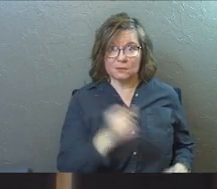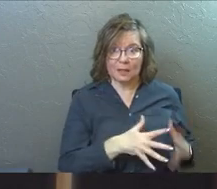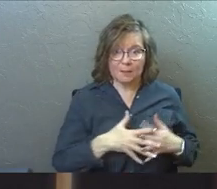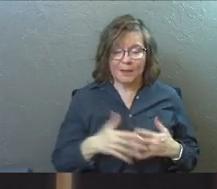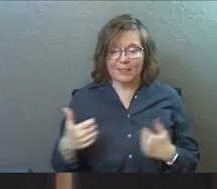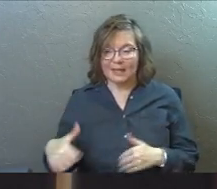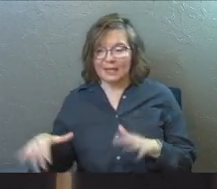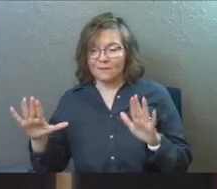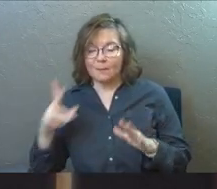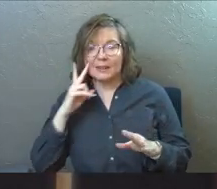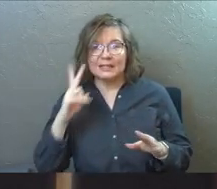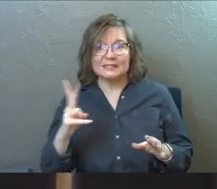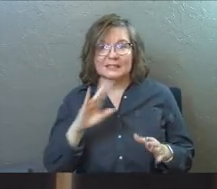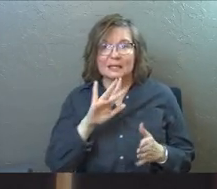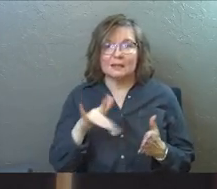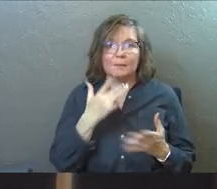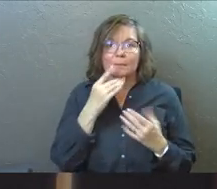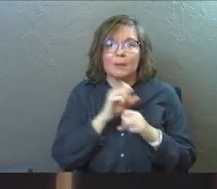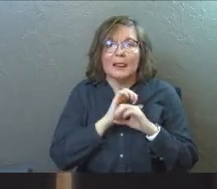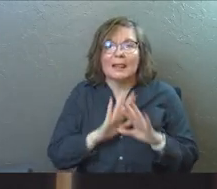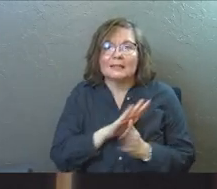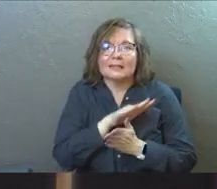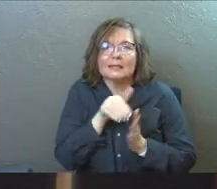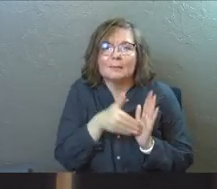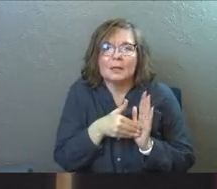this stuff, but they're seeing the treasure in the midst of it.